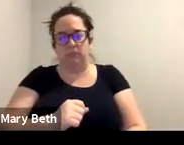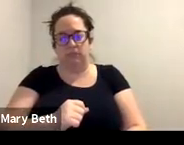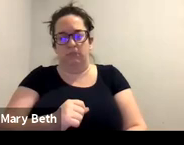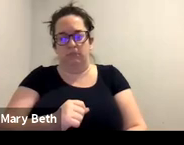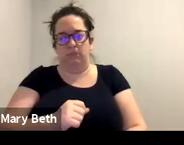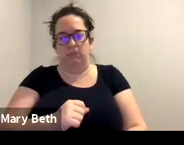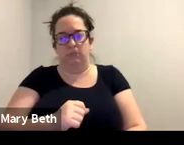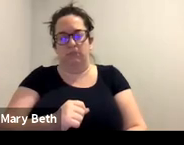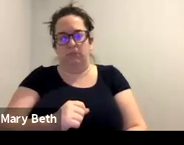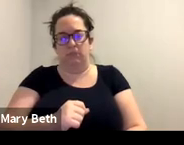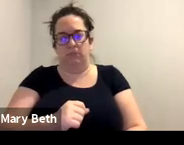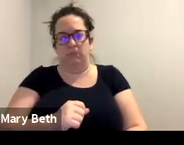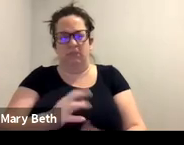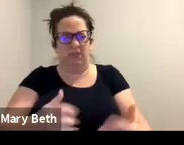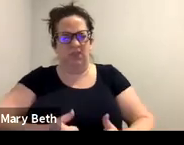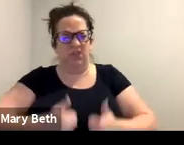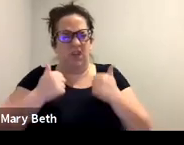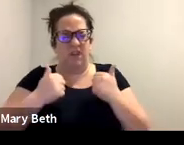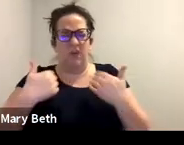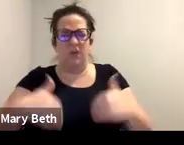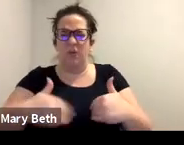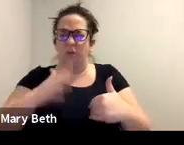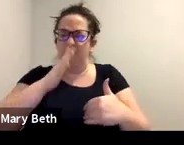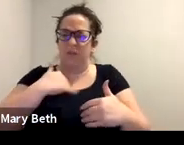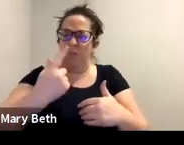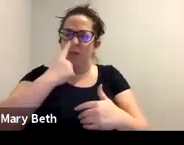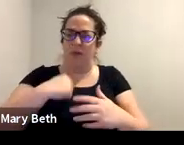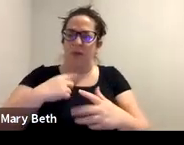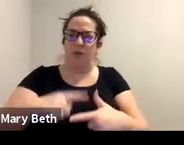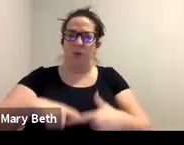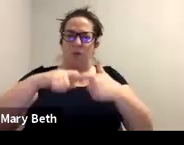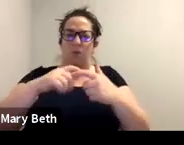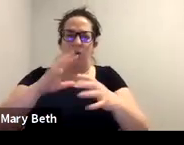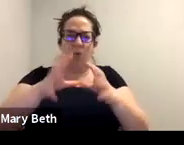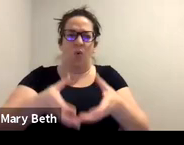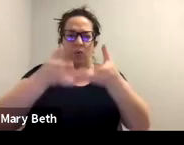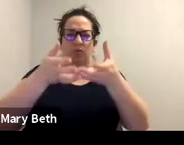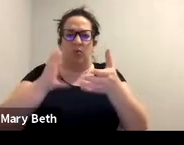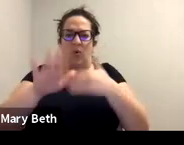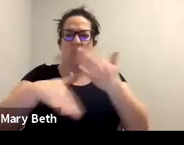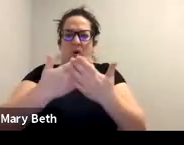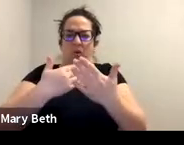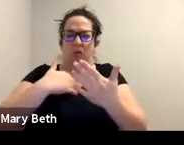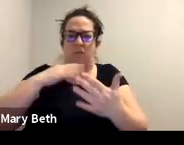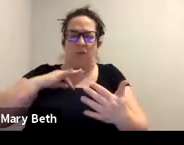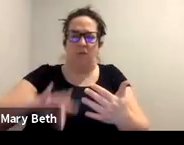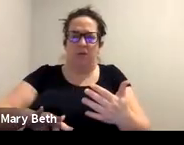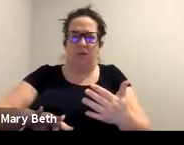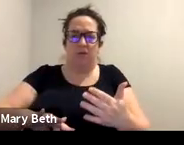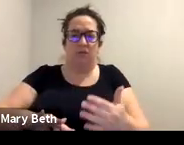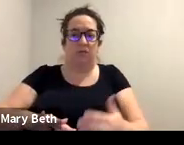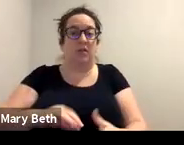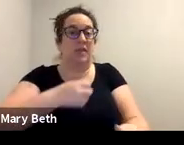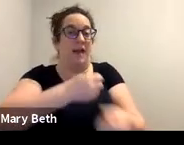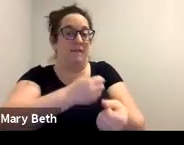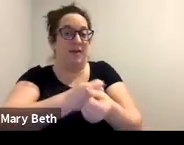that holds the privilege. It's not the advocate, meaning the survivor controls who the advocate can and cannot share information